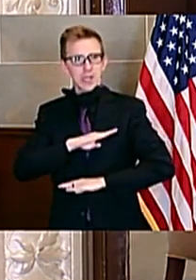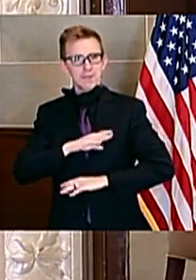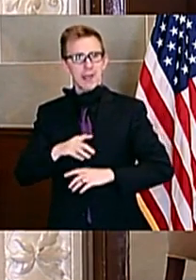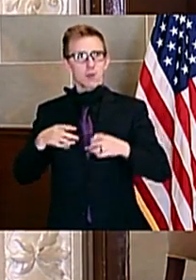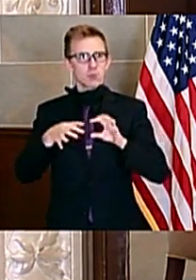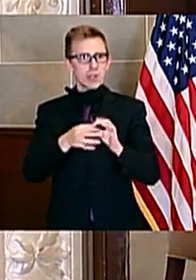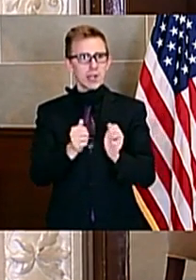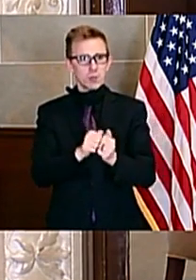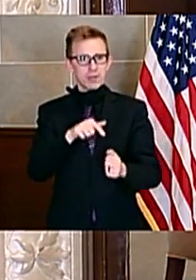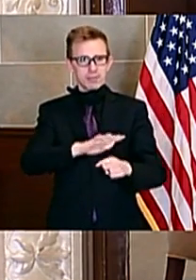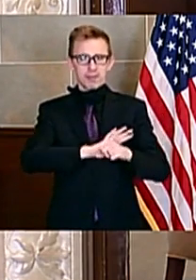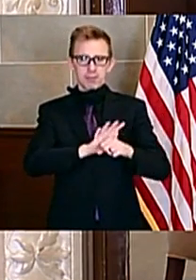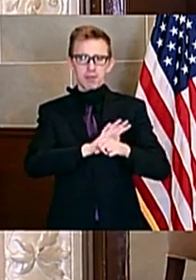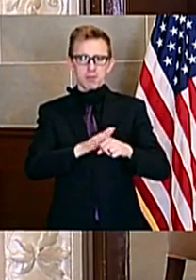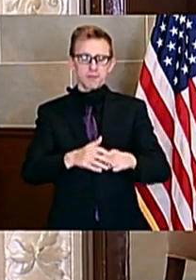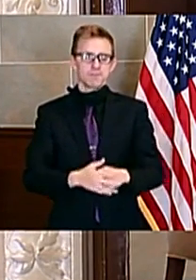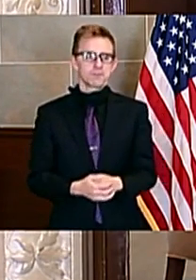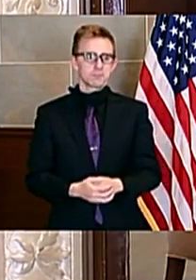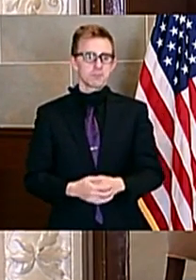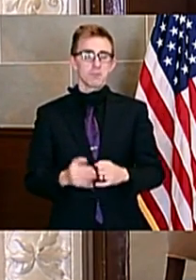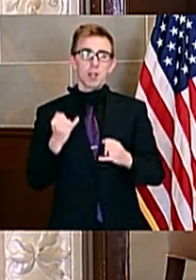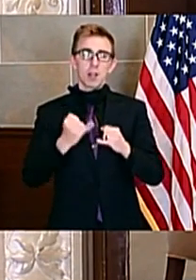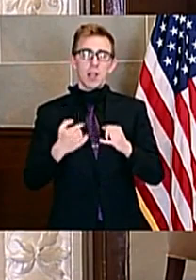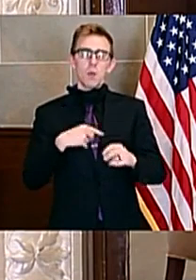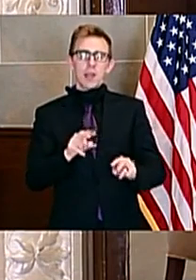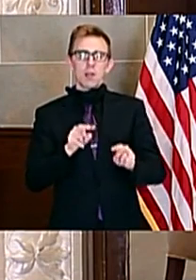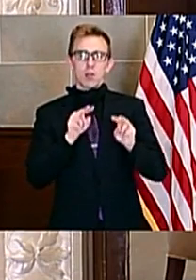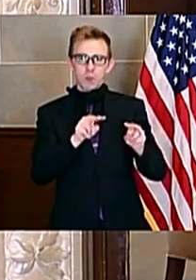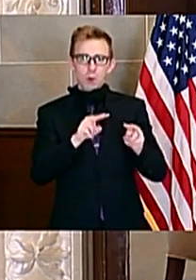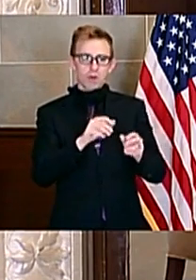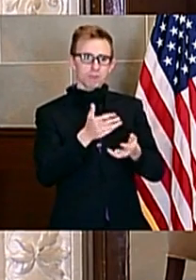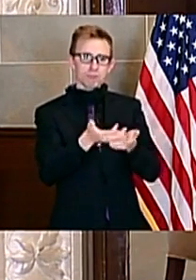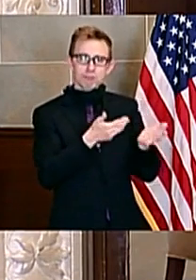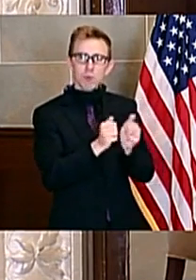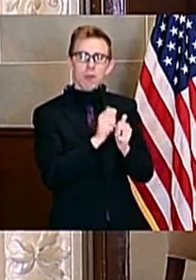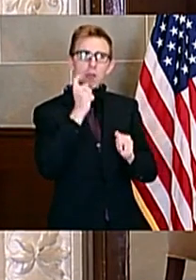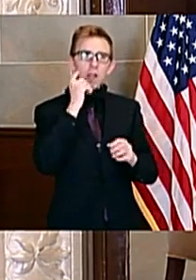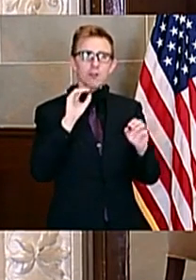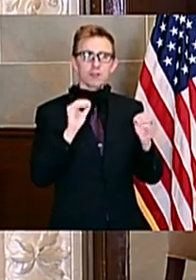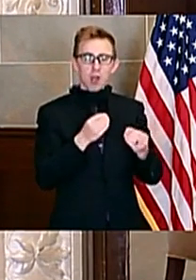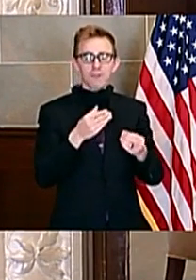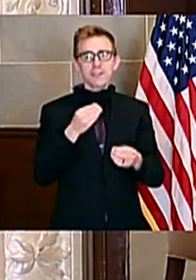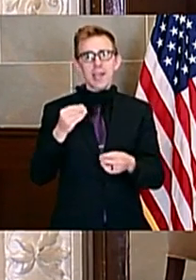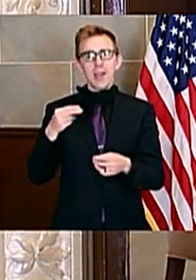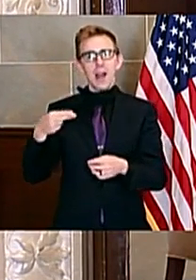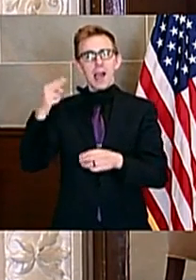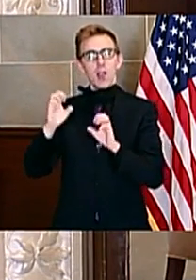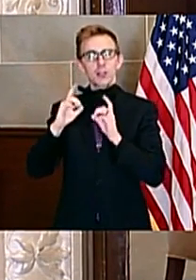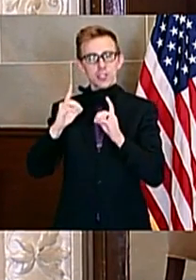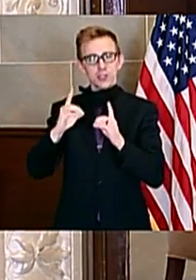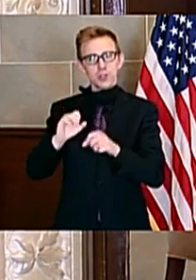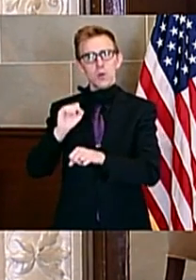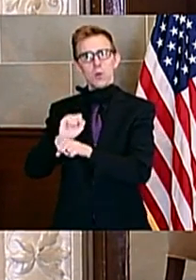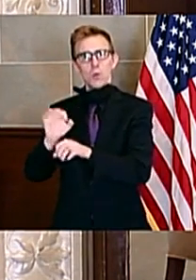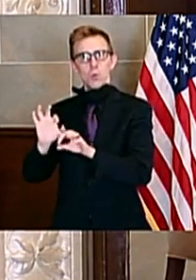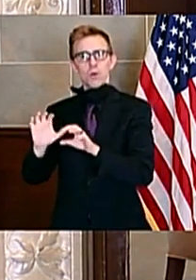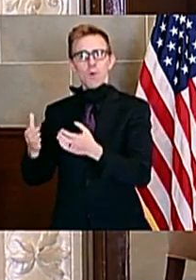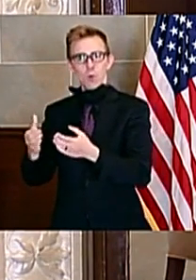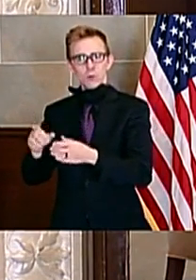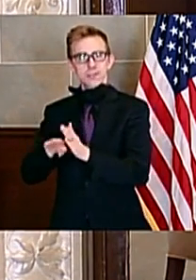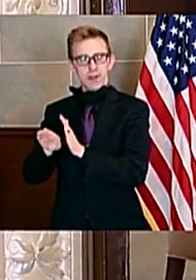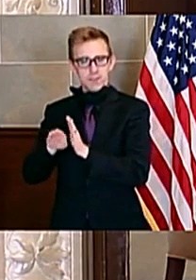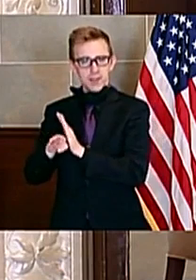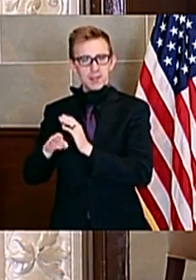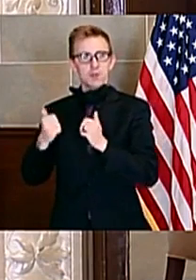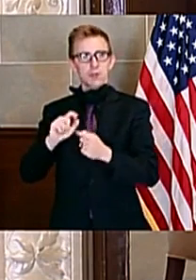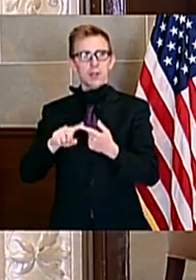And finally, we look forward to working with the Governor's Office and the Department of Higher Education and Workforce Development in implementing the Governor's Emergency